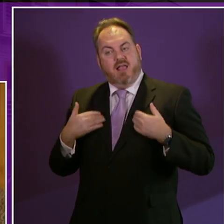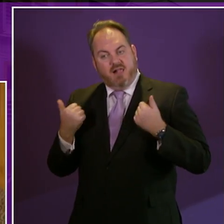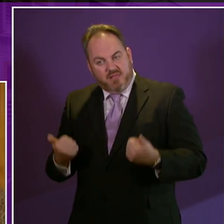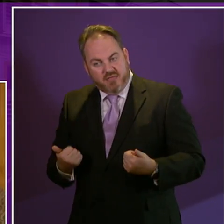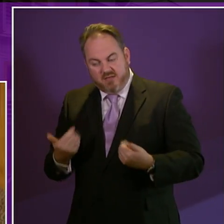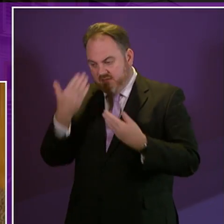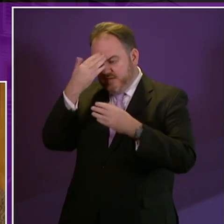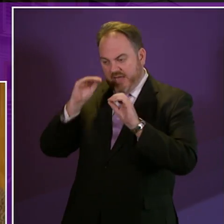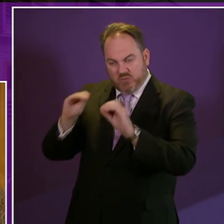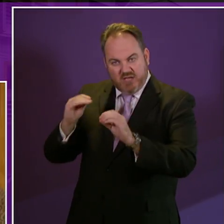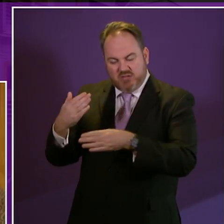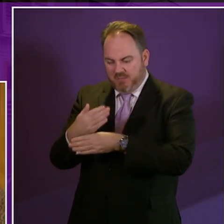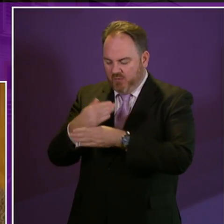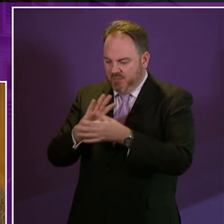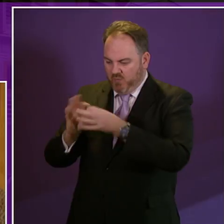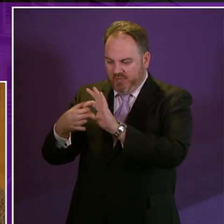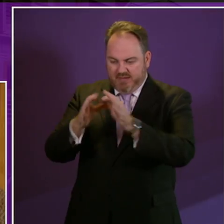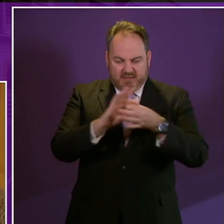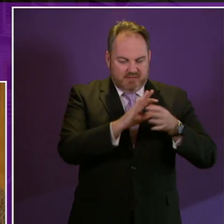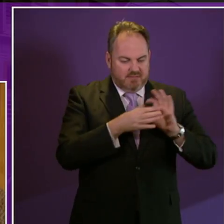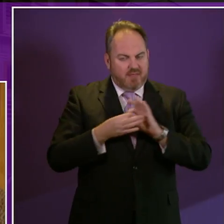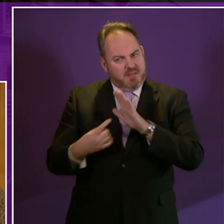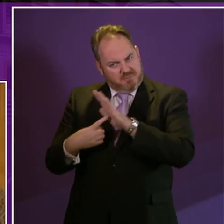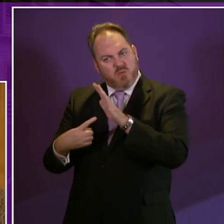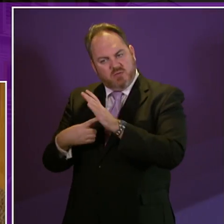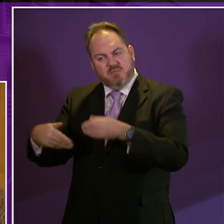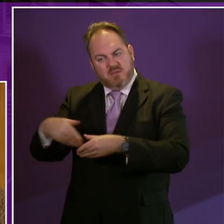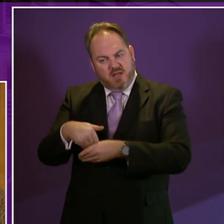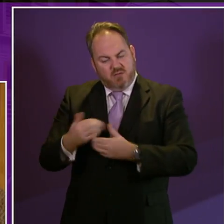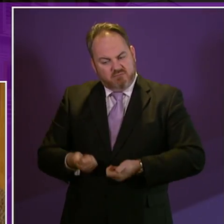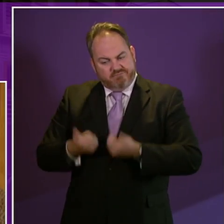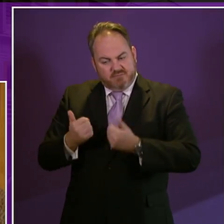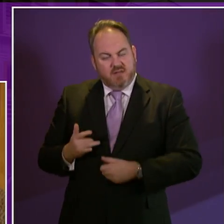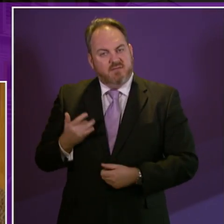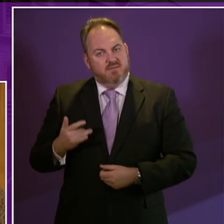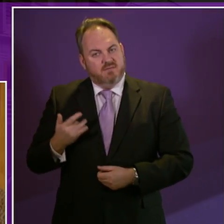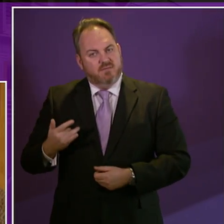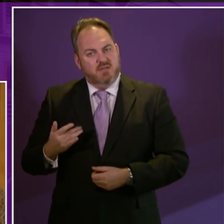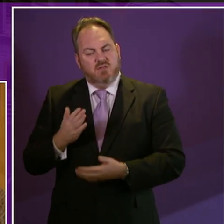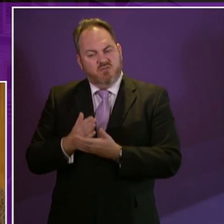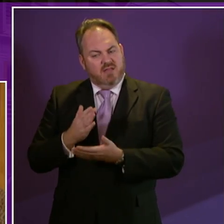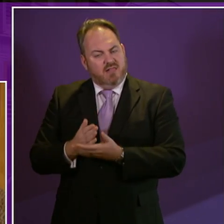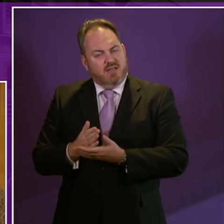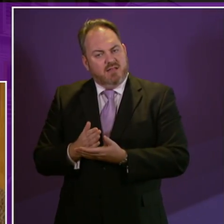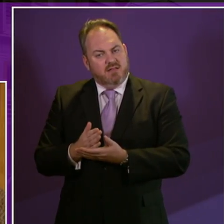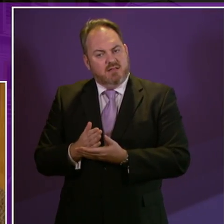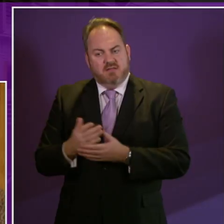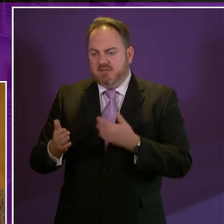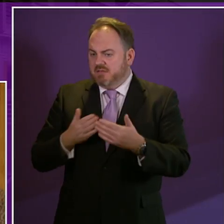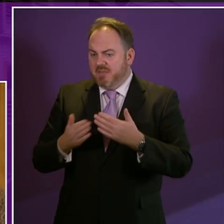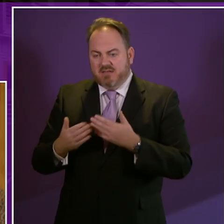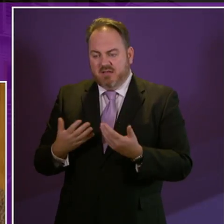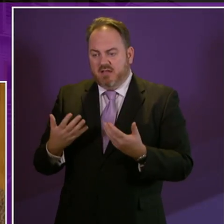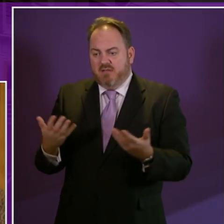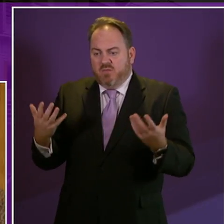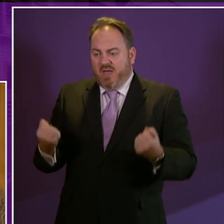employment all have important roles to play the best opportunities for anyone living with a disability or not start